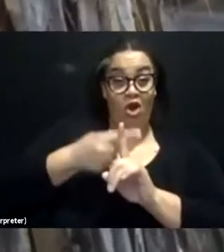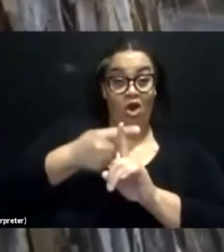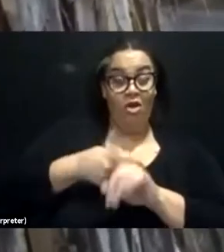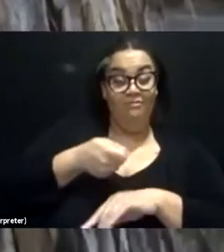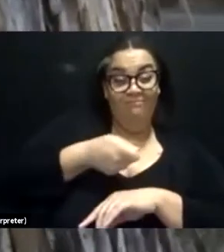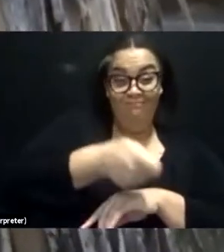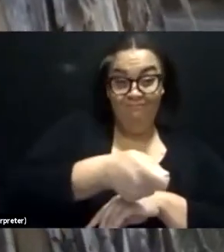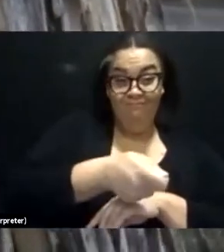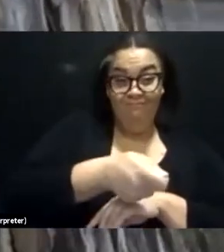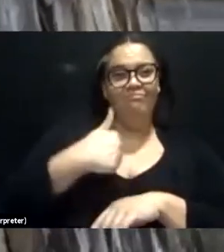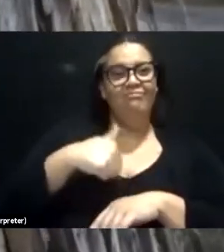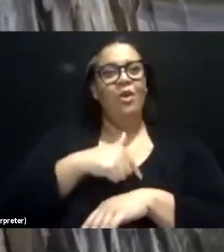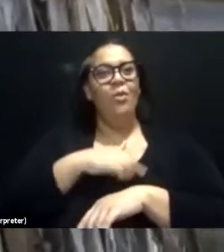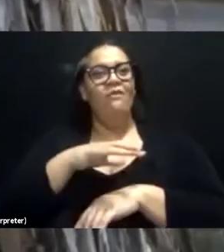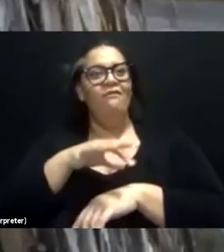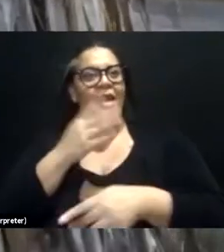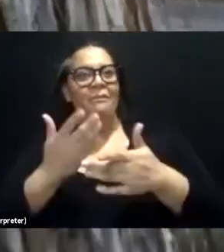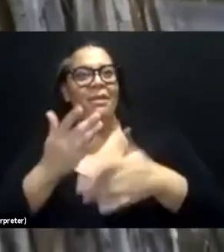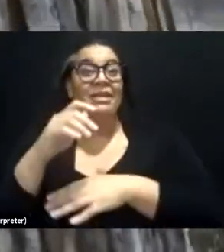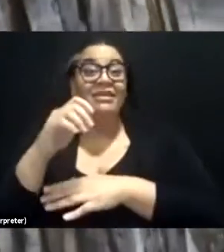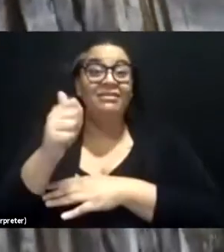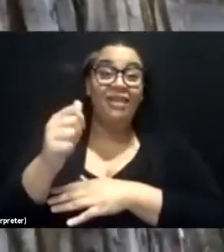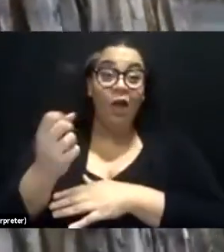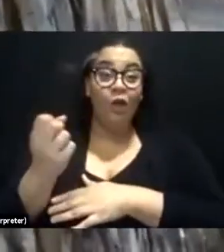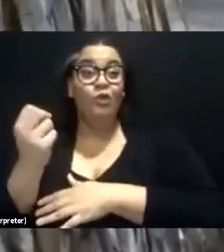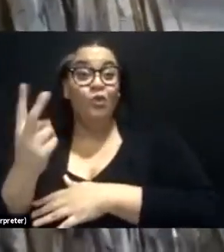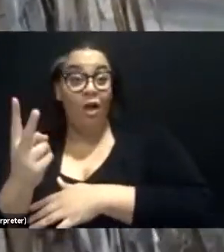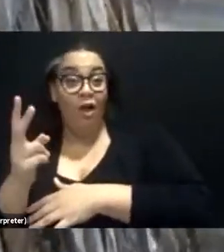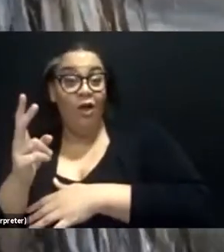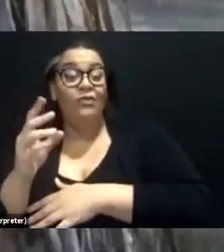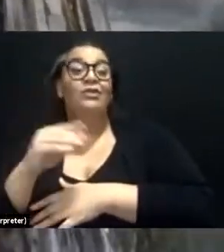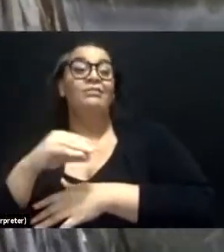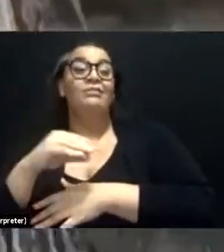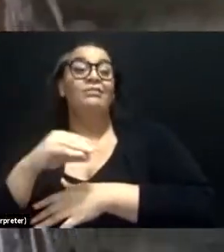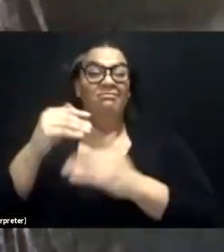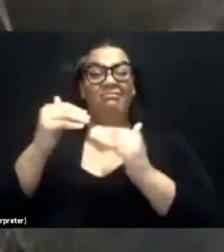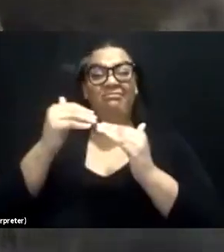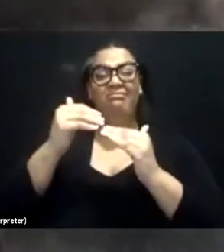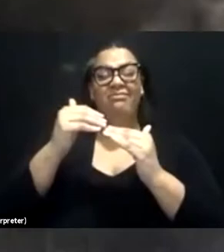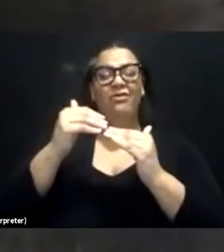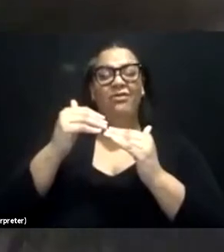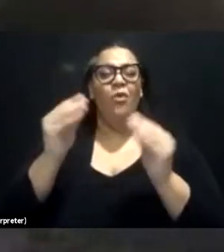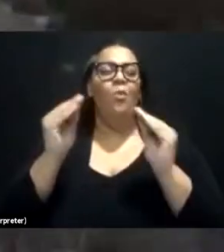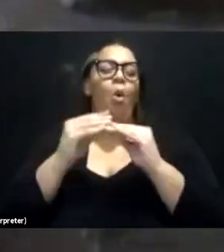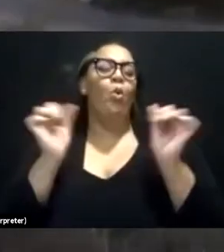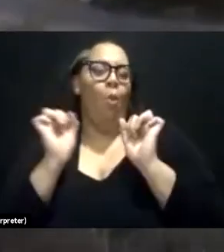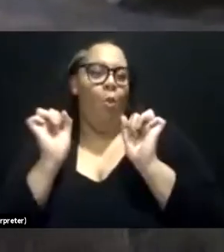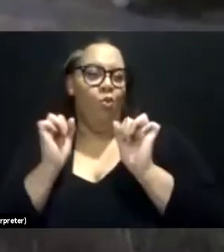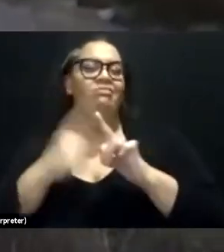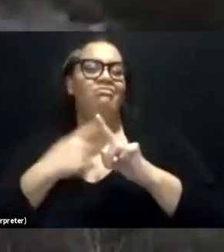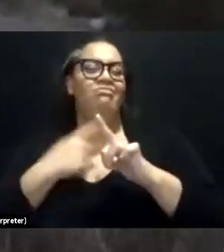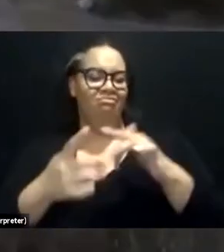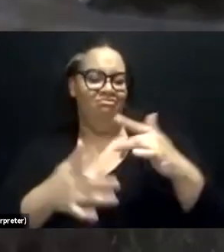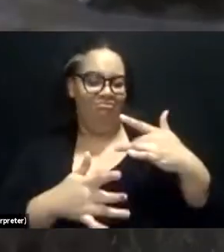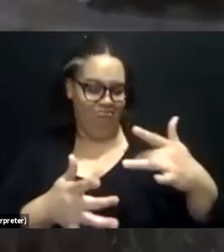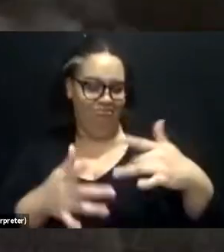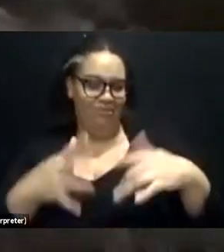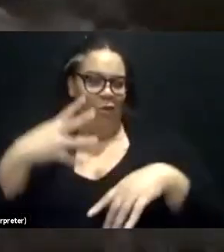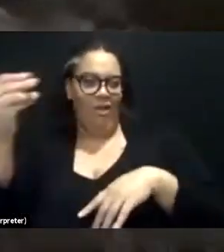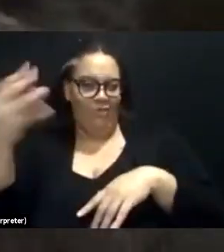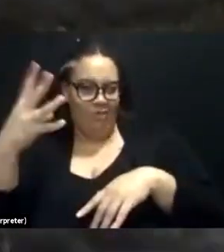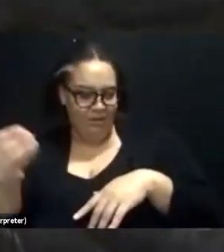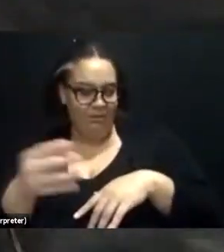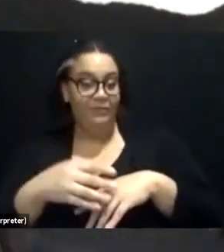maybe 10 to 12 degrees cooler in the shade underneath there. So Joshua trees always have water